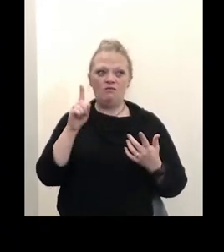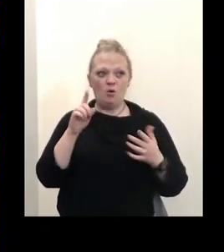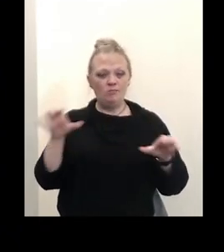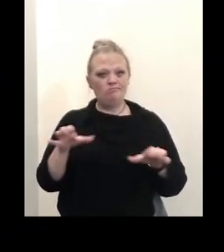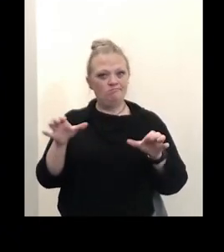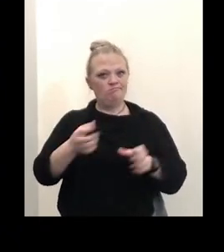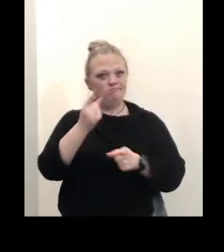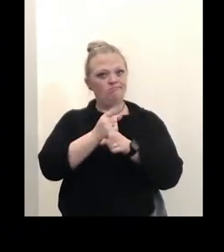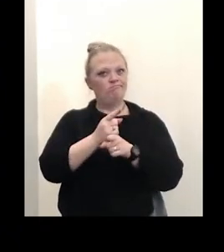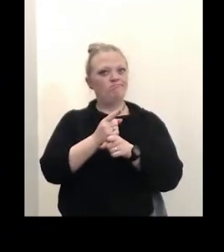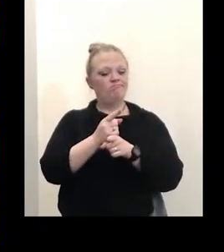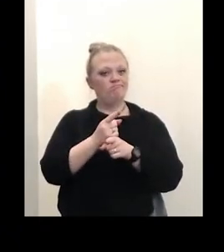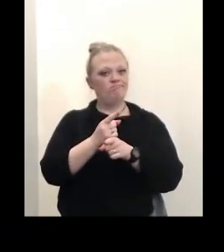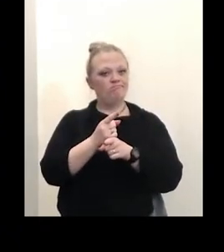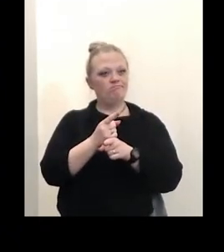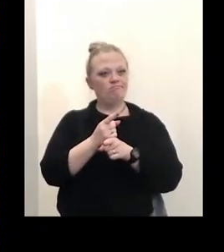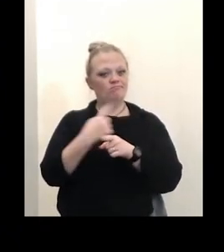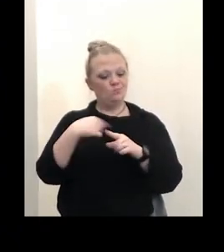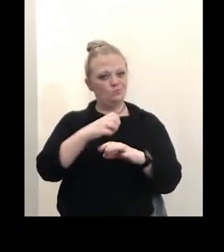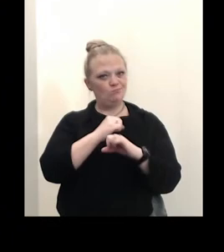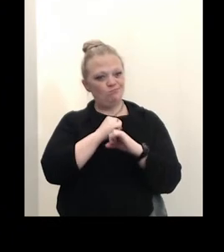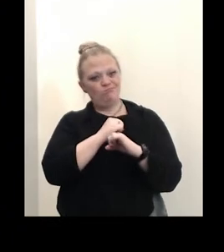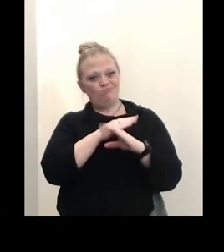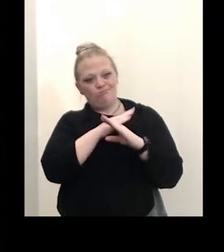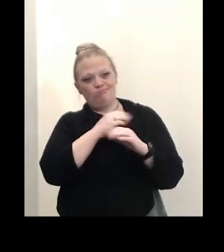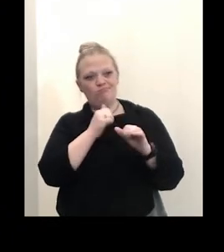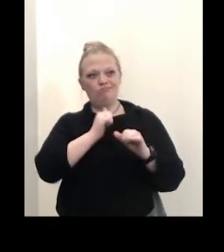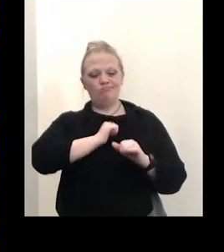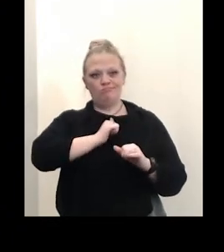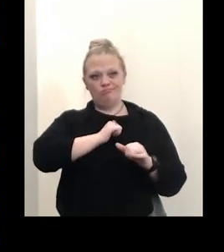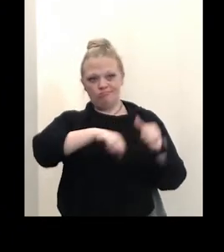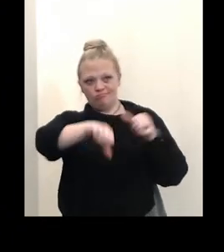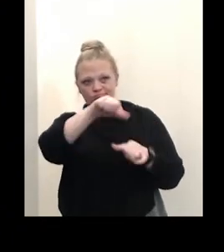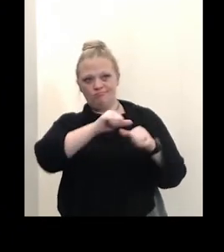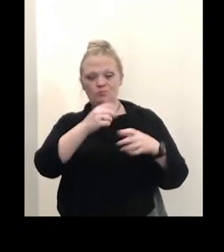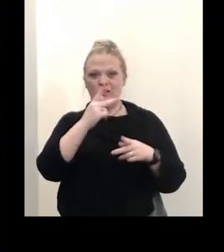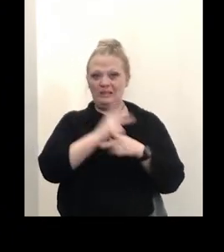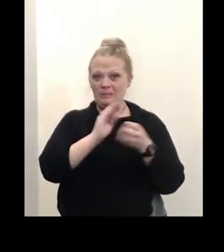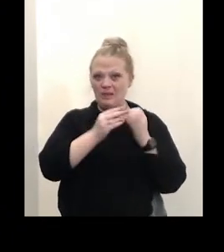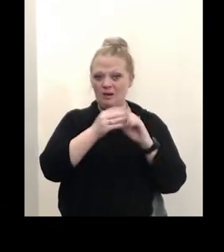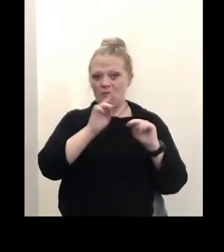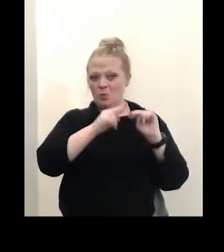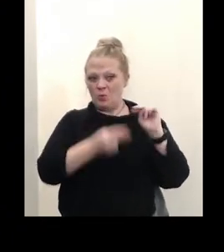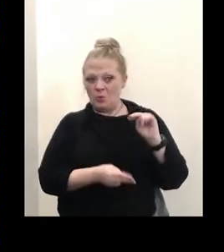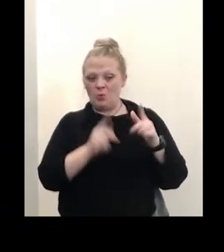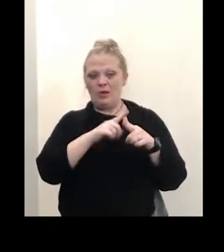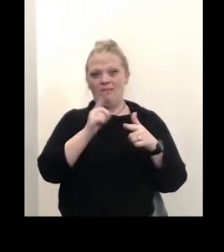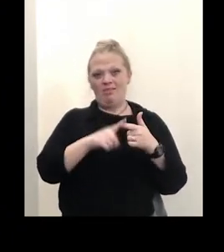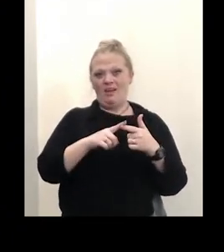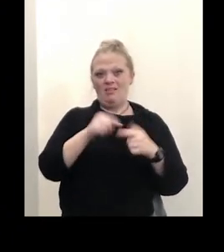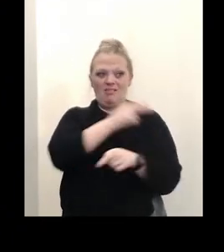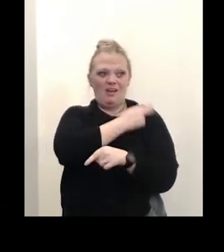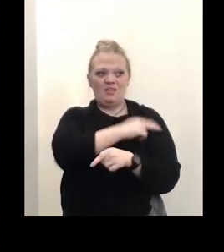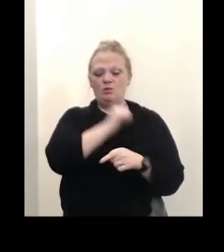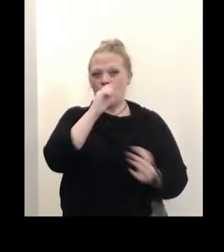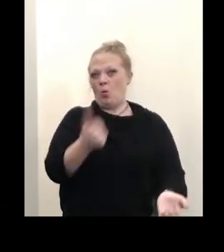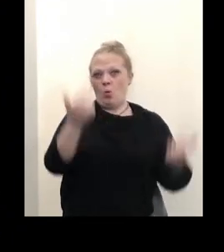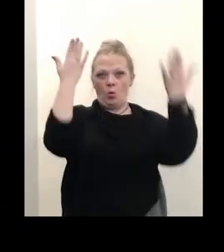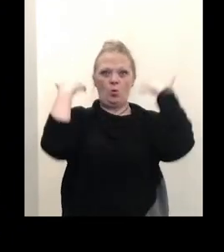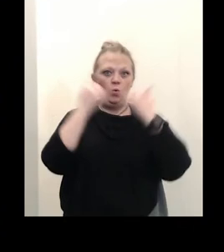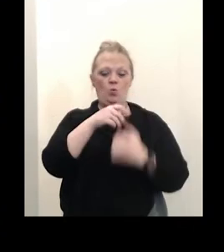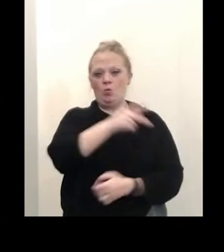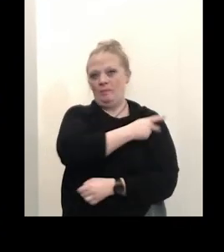that we are protecting ourselves and we're keeping our case rates down and our hospitals don't get overrun with patients because